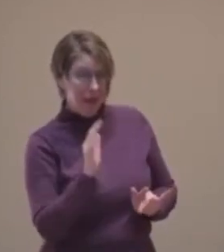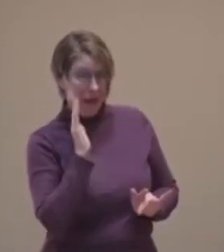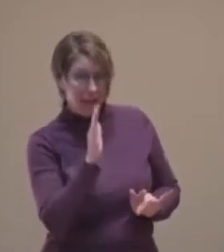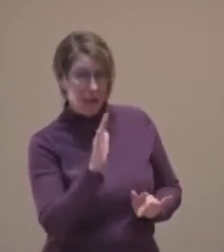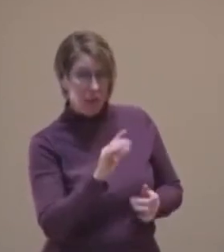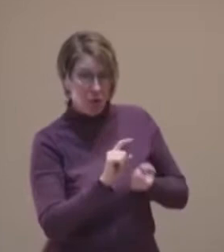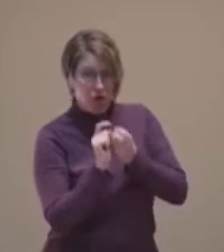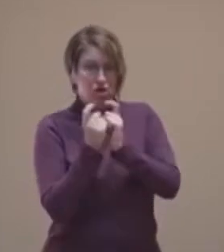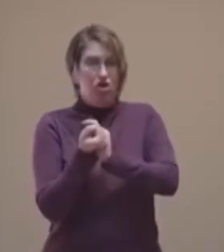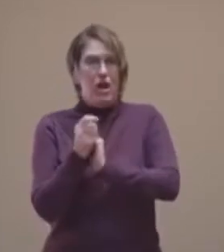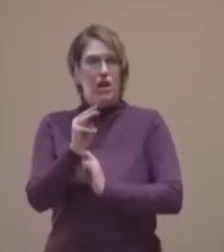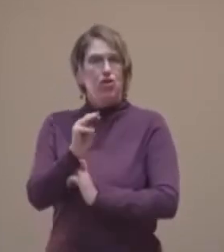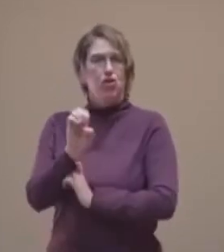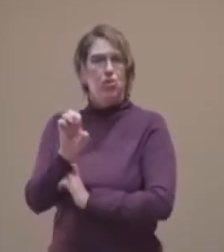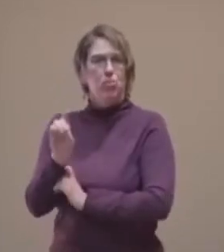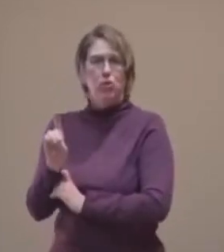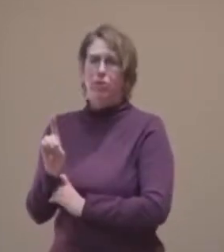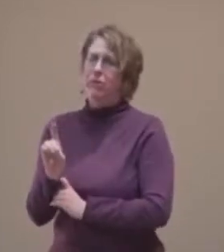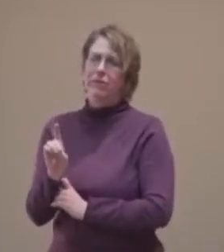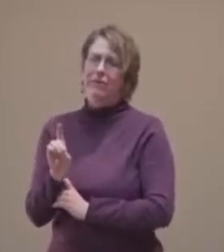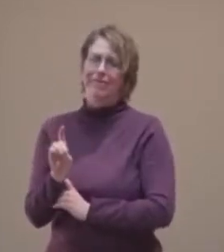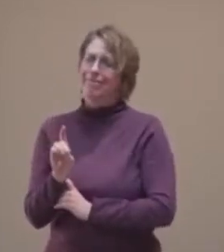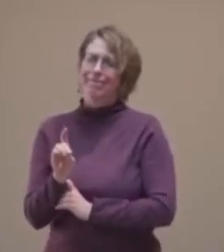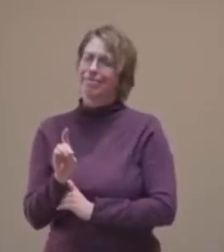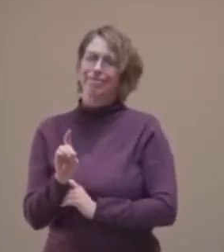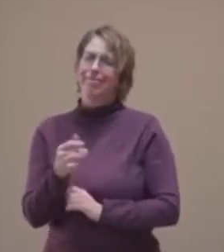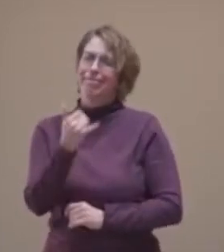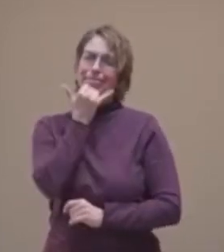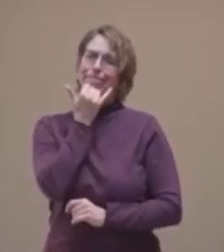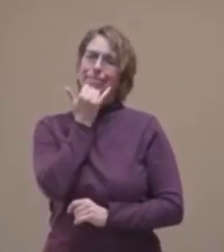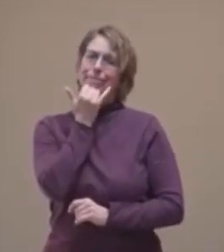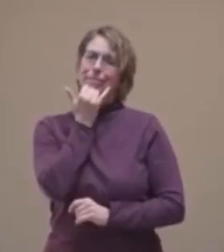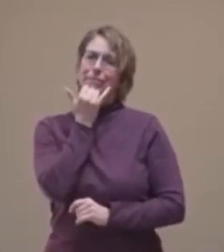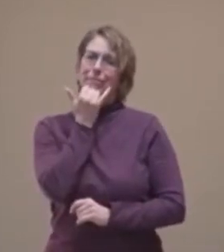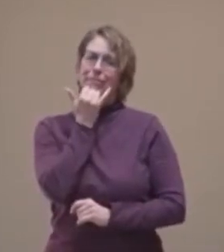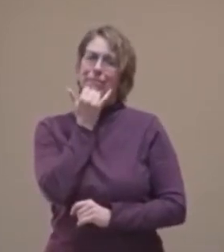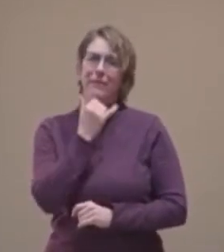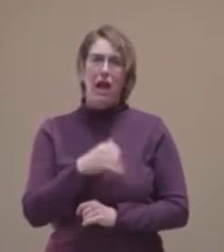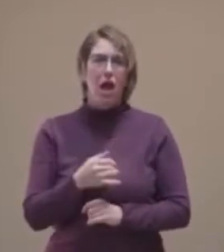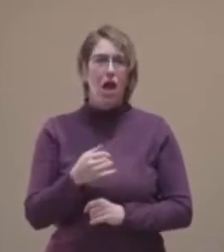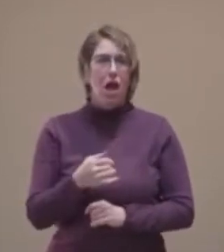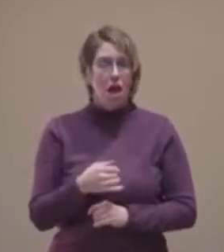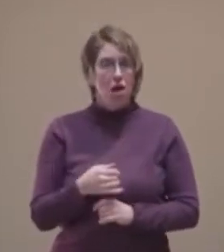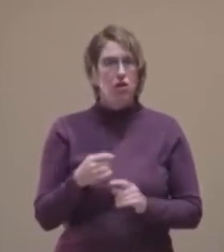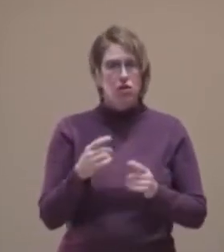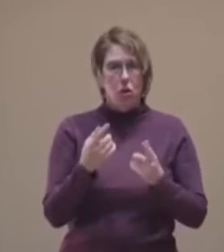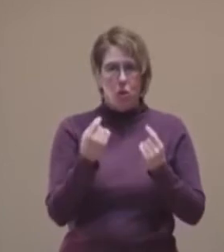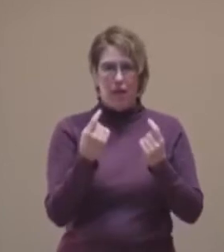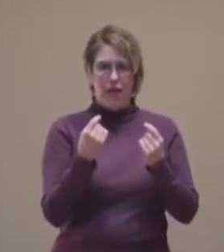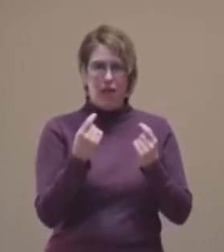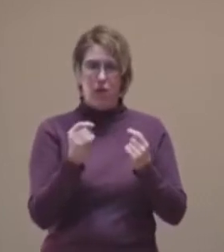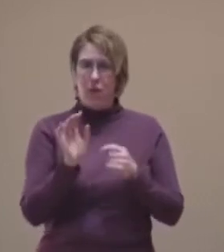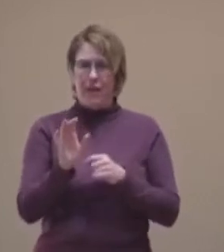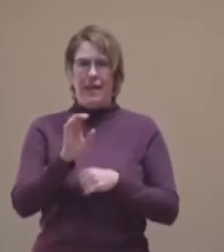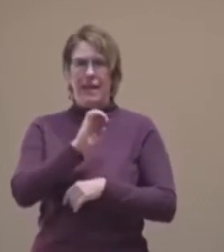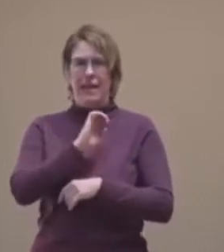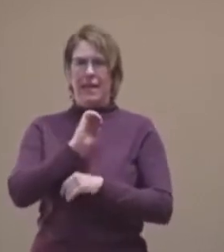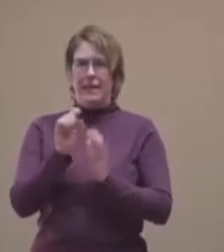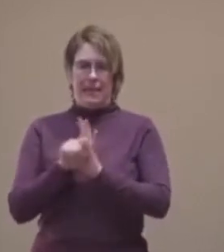-old. But it kind of backfired. Because instead, it really only redirected the energy.